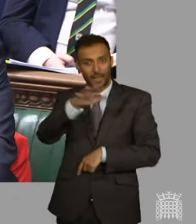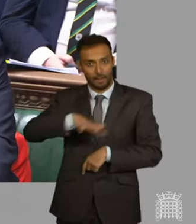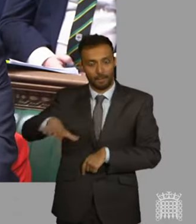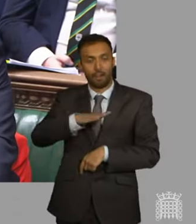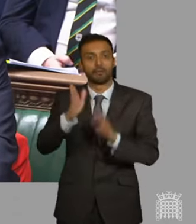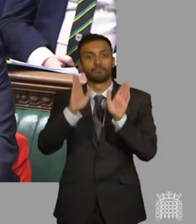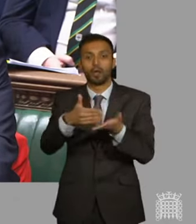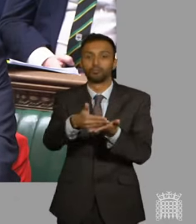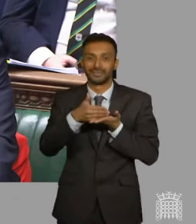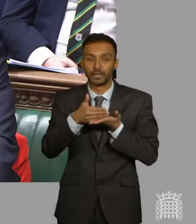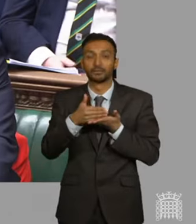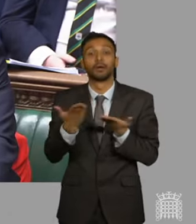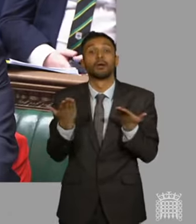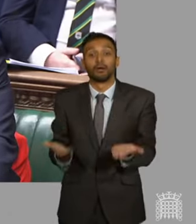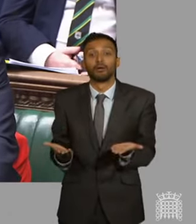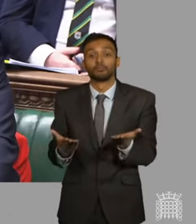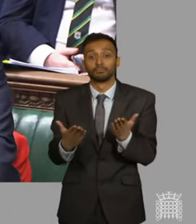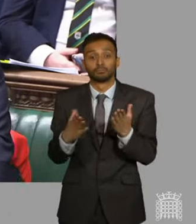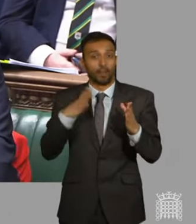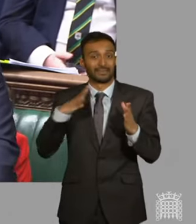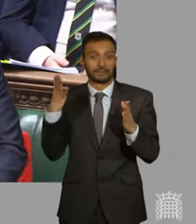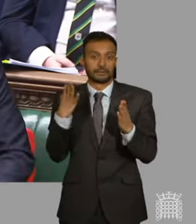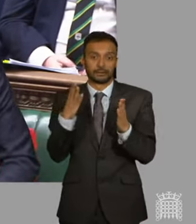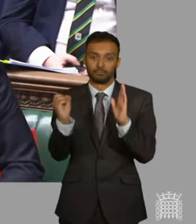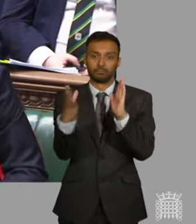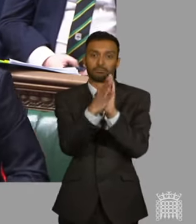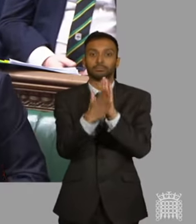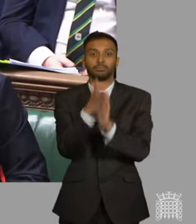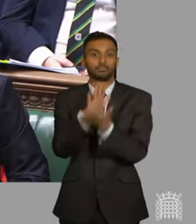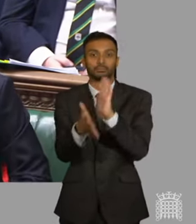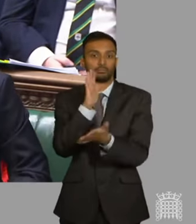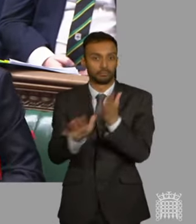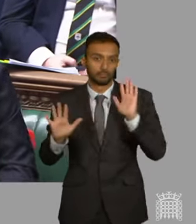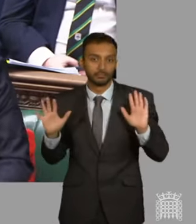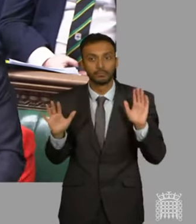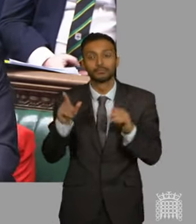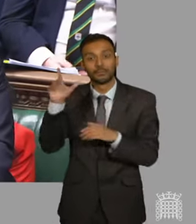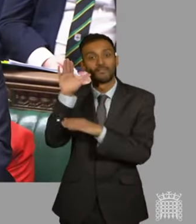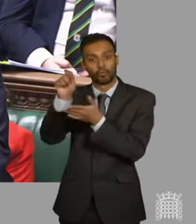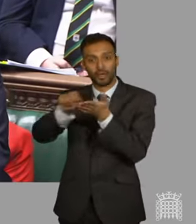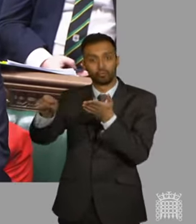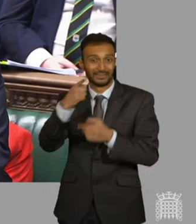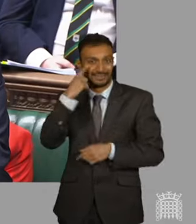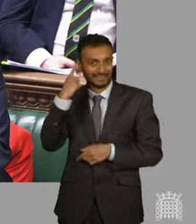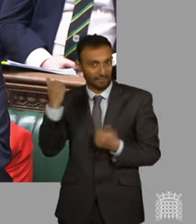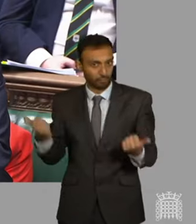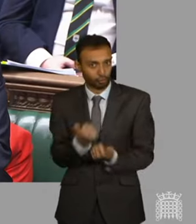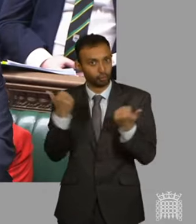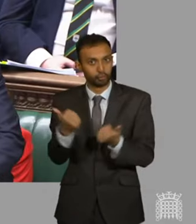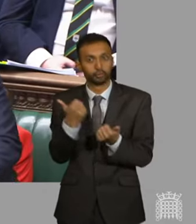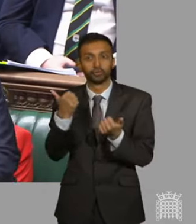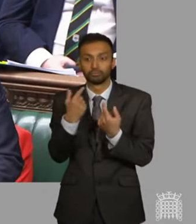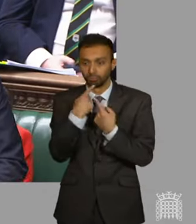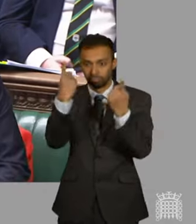As the Foreign Secretary outlined yesterday, Israel plans to act within international humanitarian law and has the ability to do so.